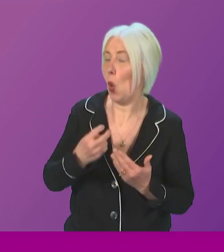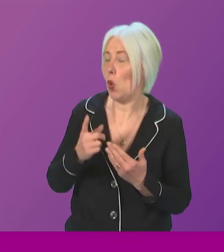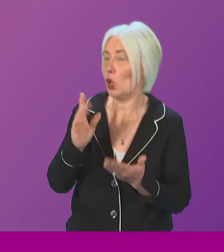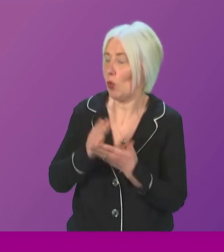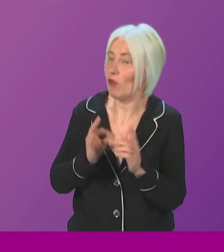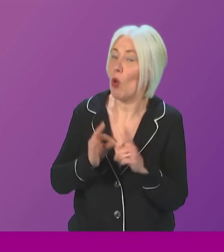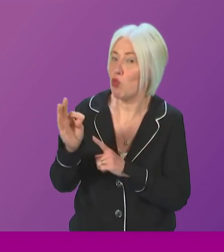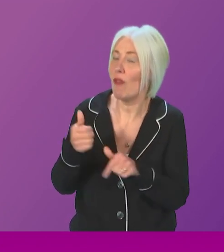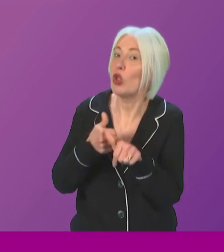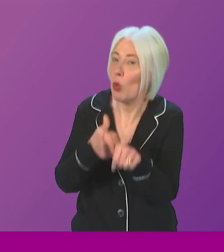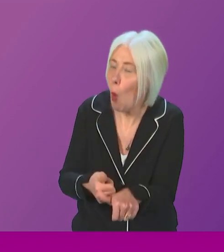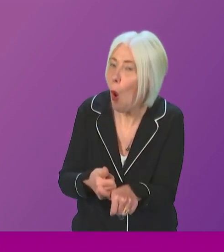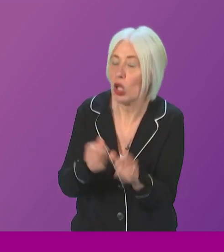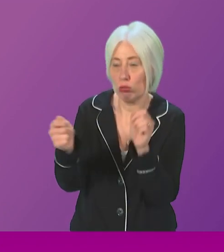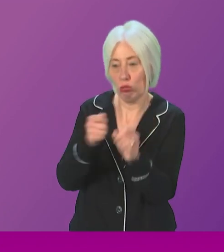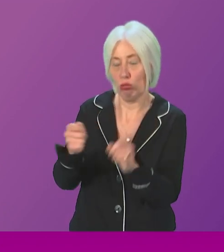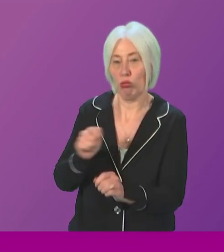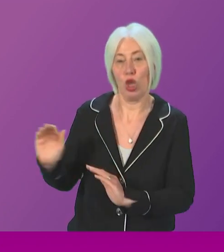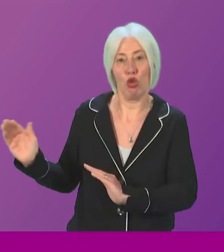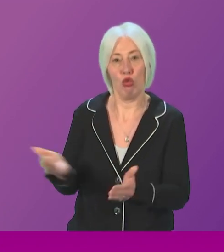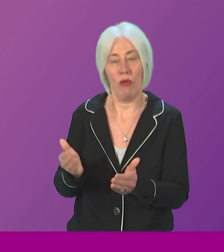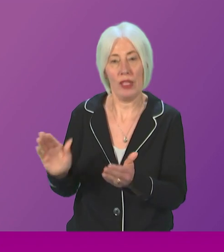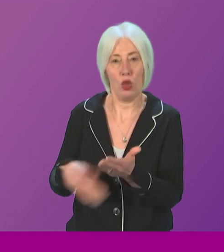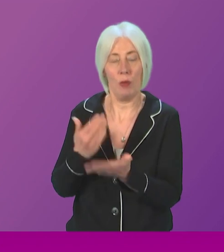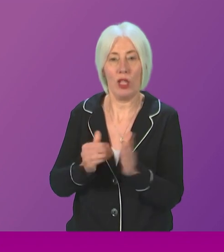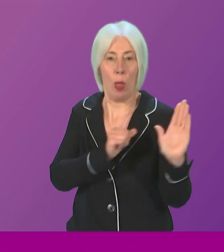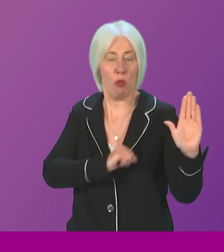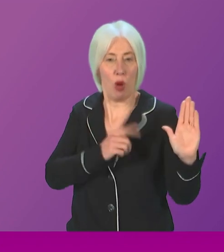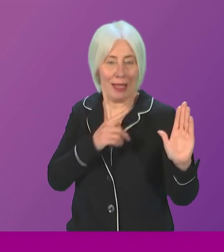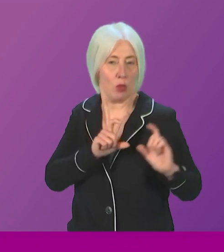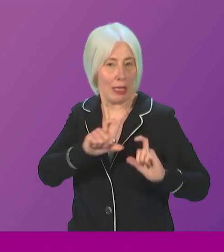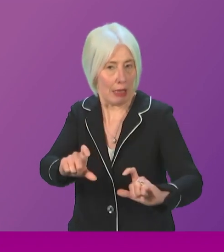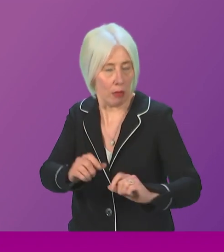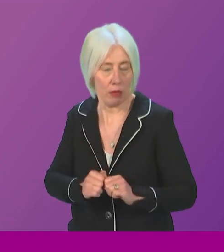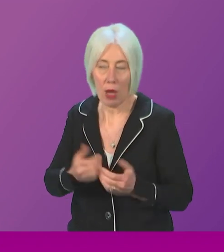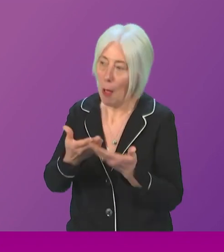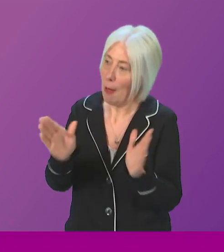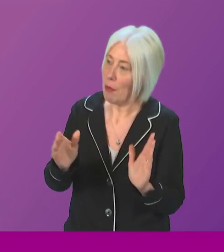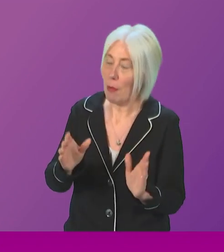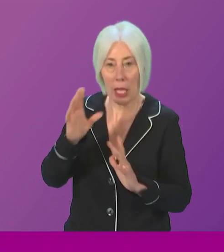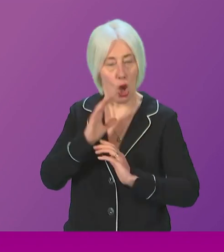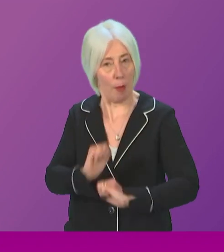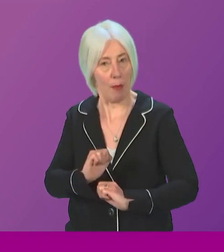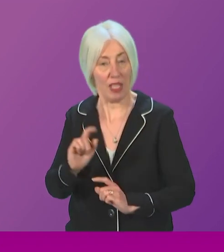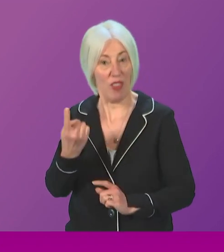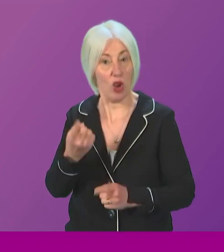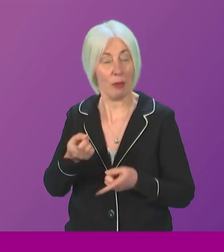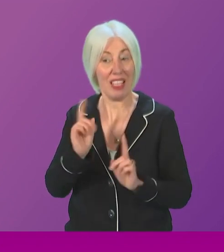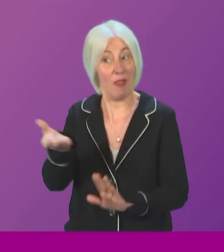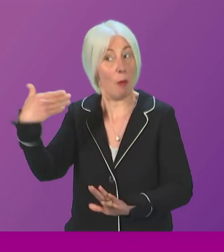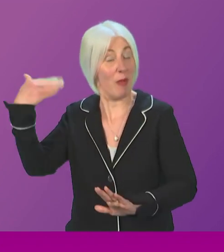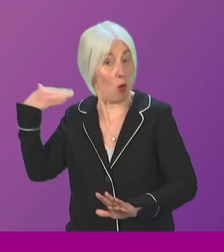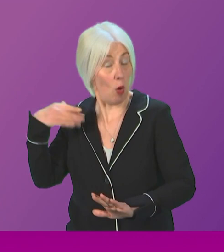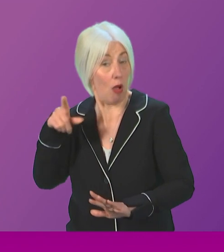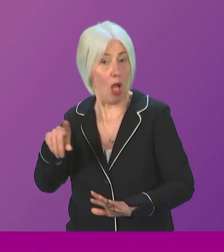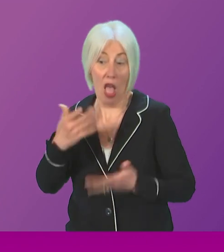improve support and redesign of services to keep the promise. So given the public commitments made by the previous First Minister, what will